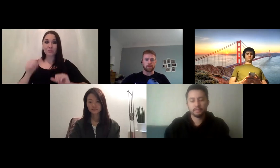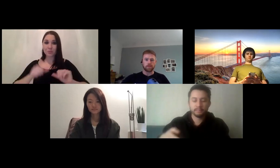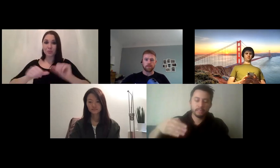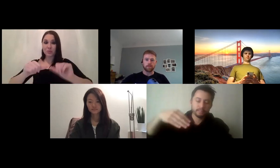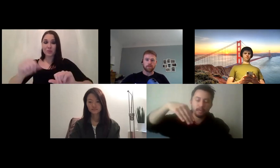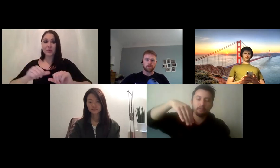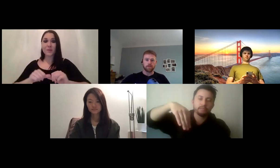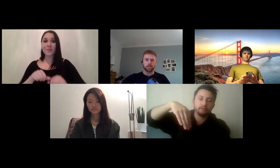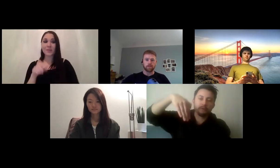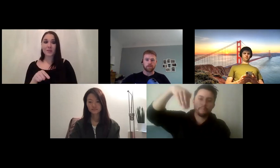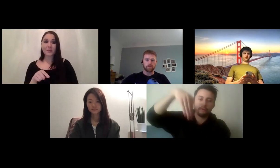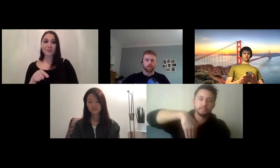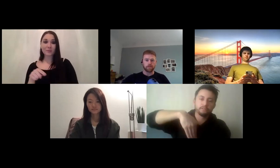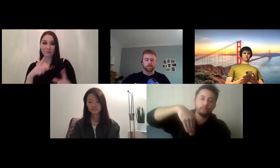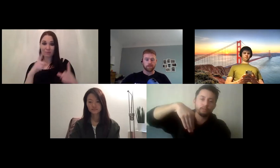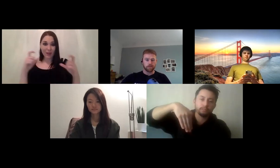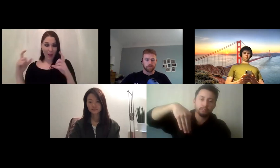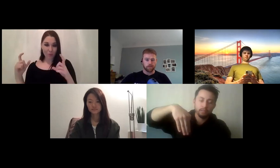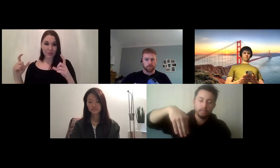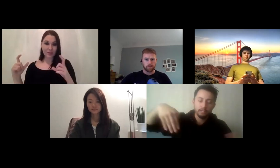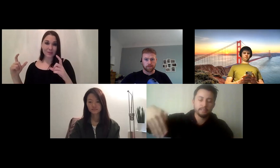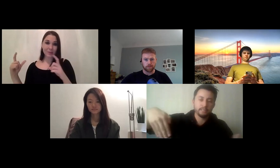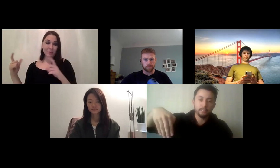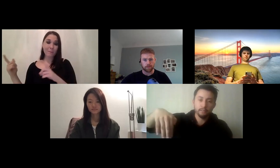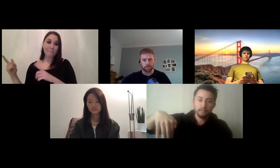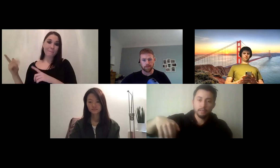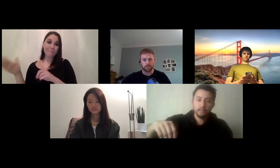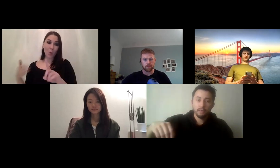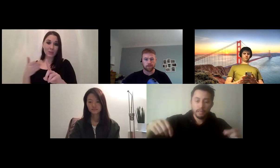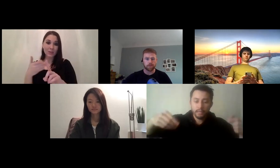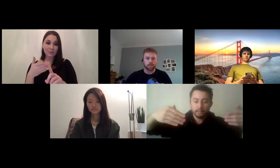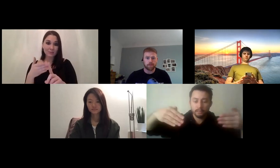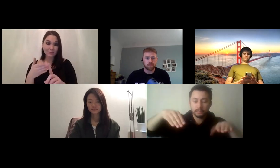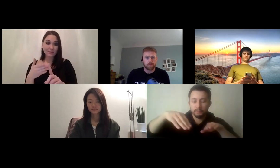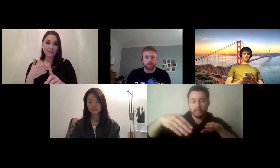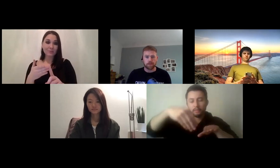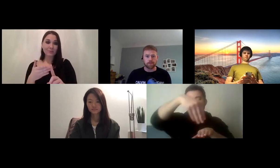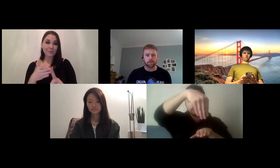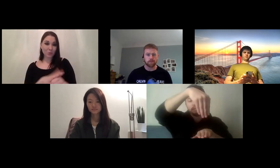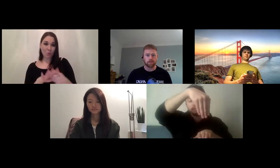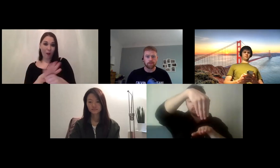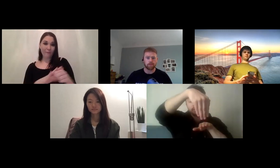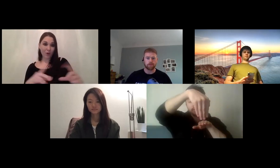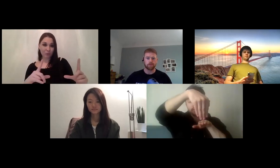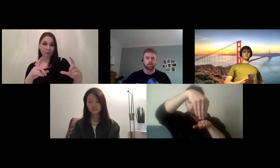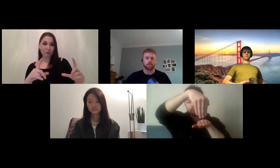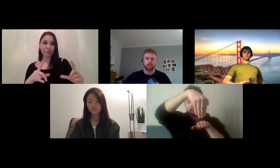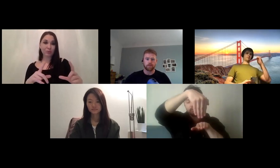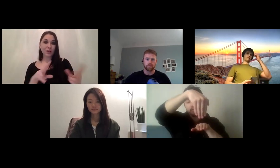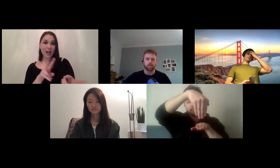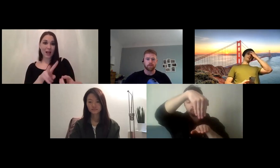thing is that this line this camera is going to be pointing towards the scene and it's going to be collecting the images in a